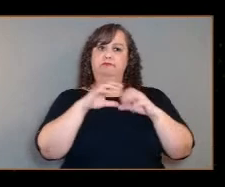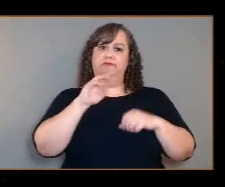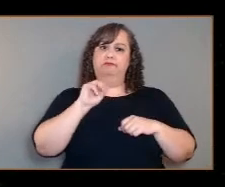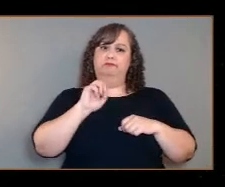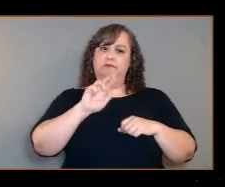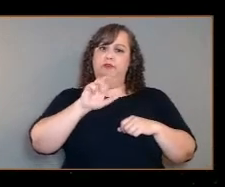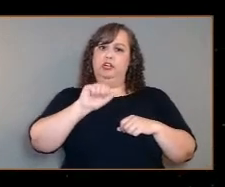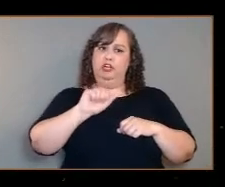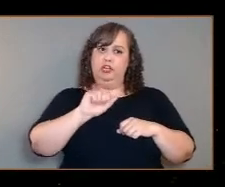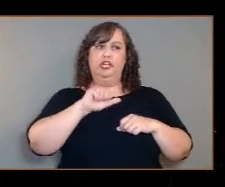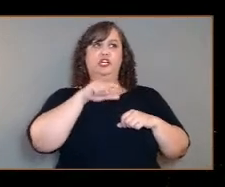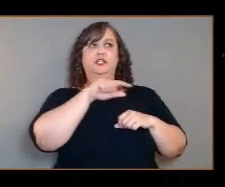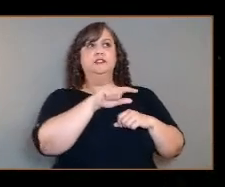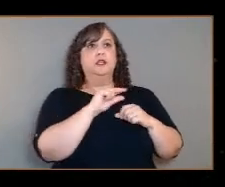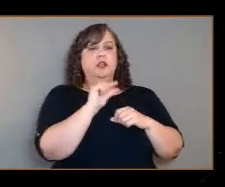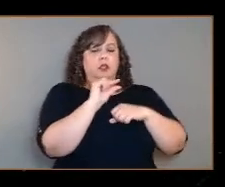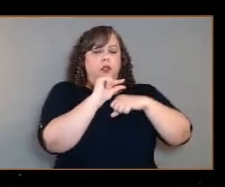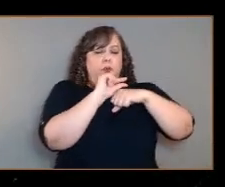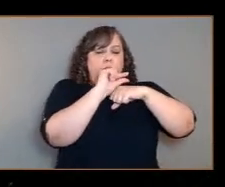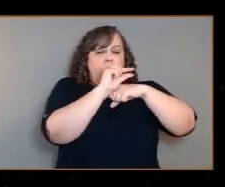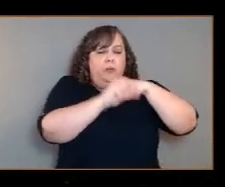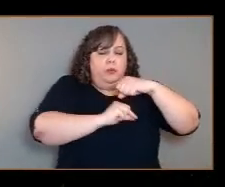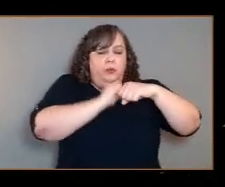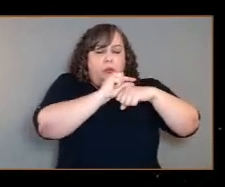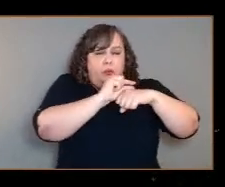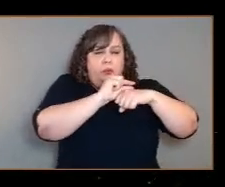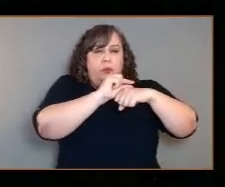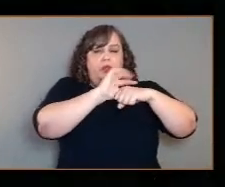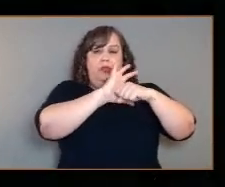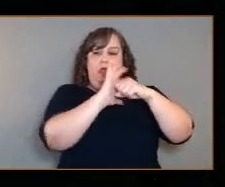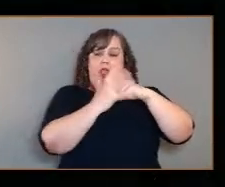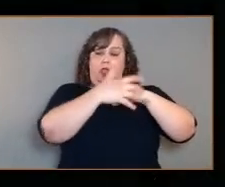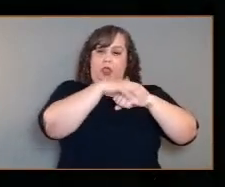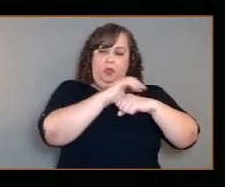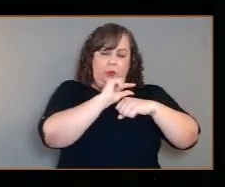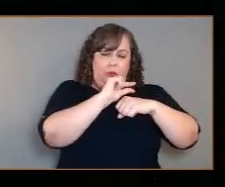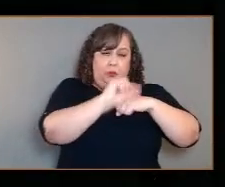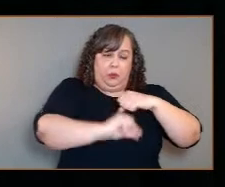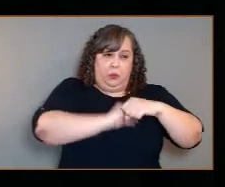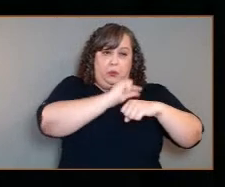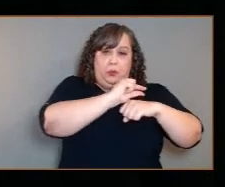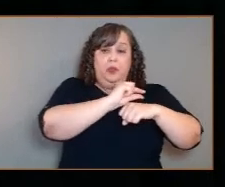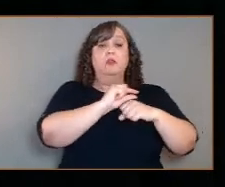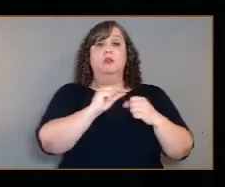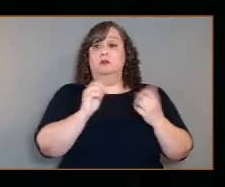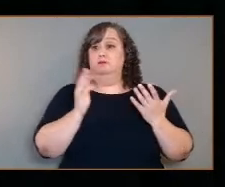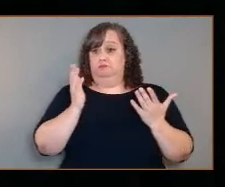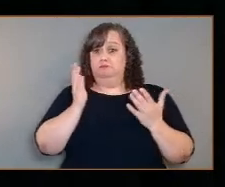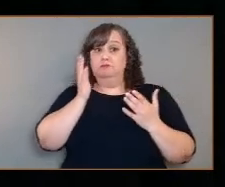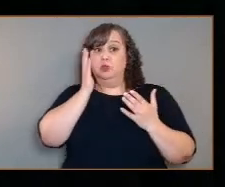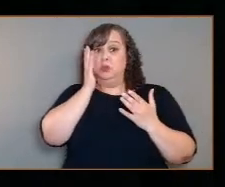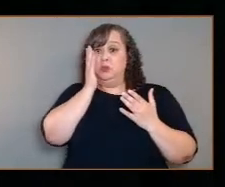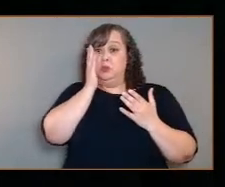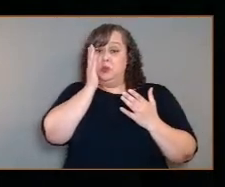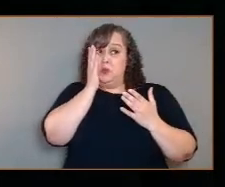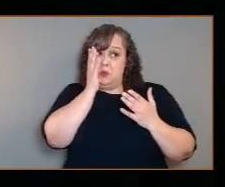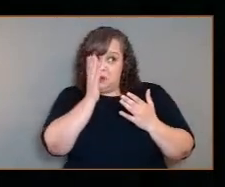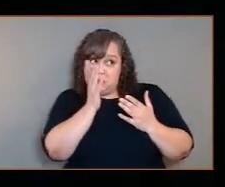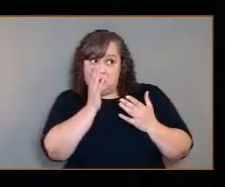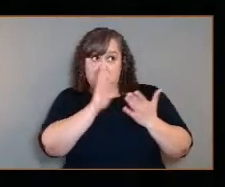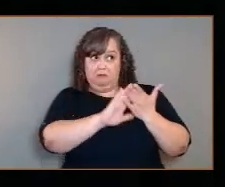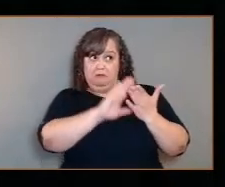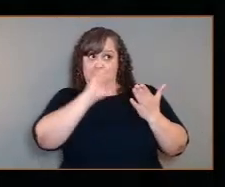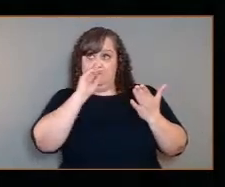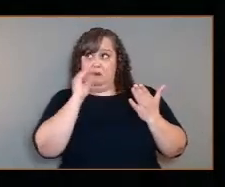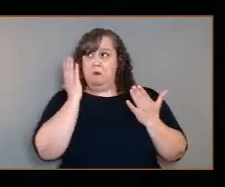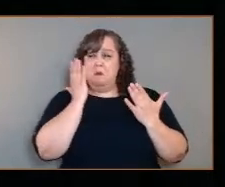very minimal atmosphere. So, we're going to find out why Venus has such